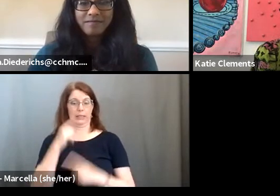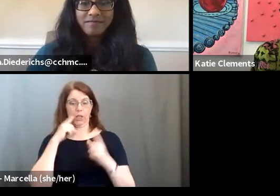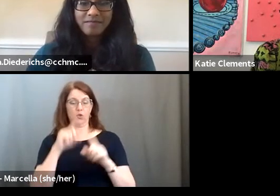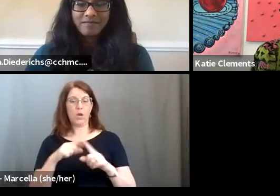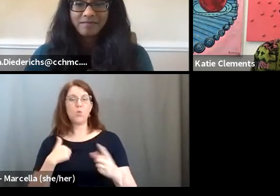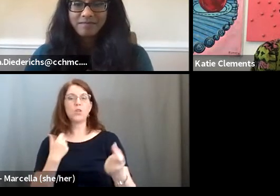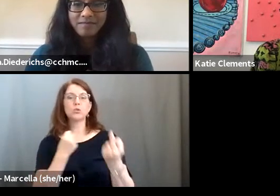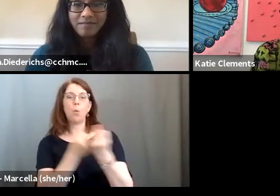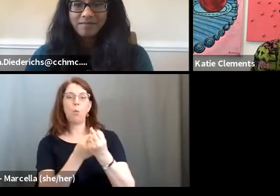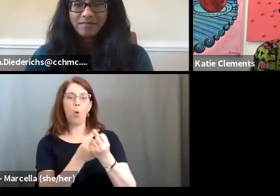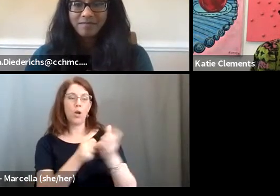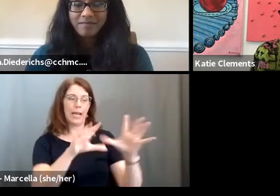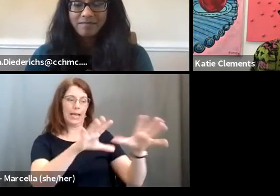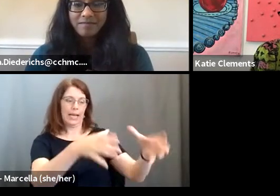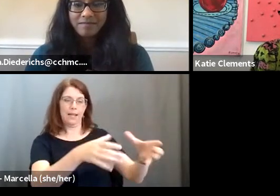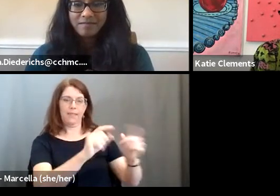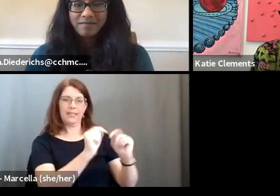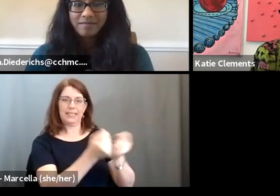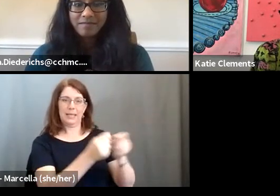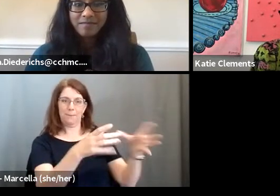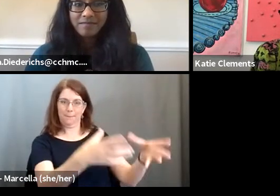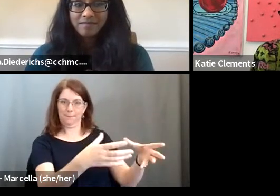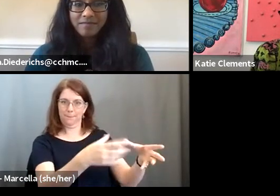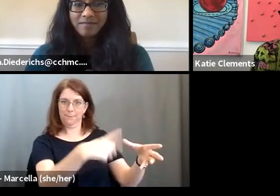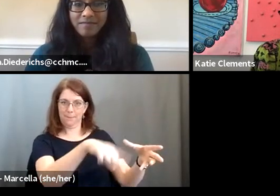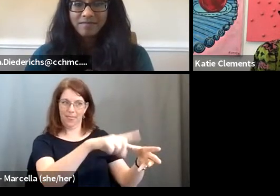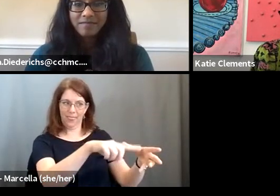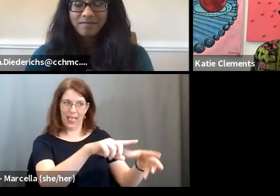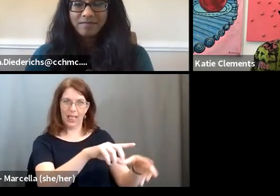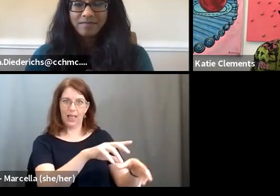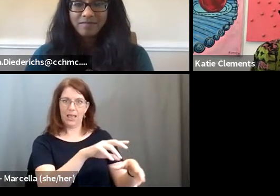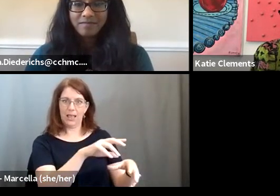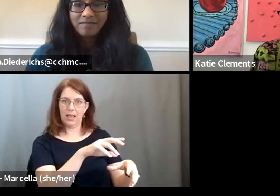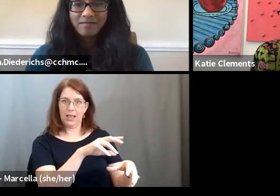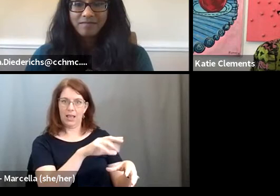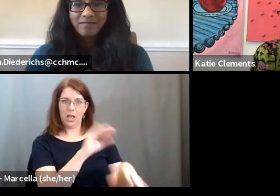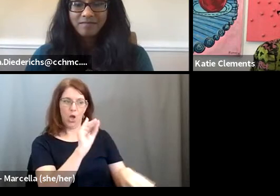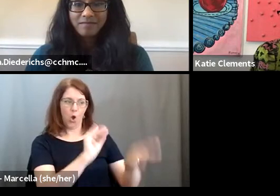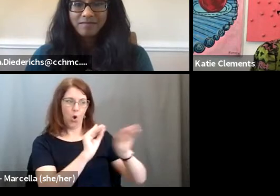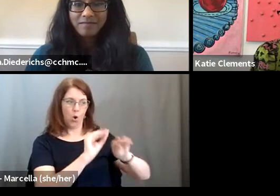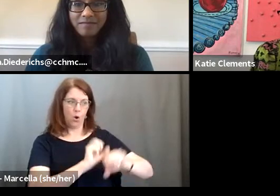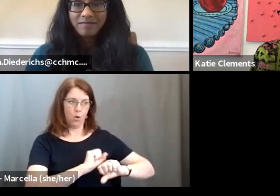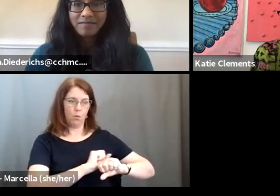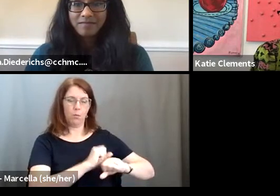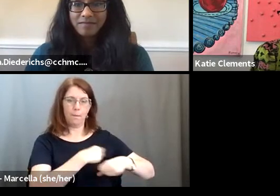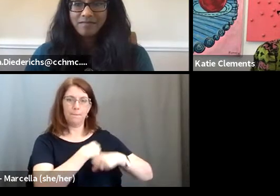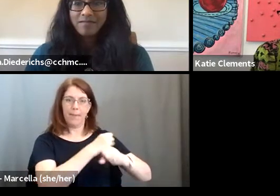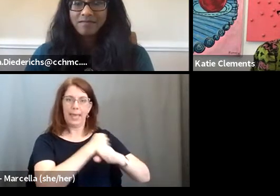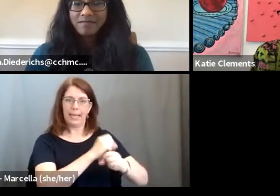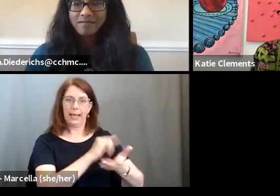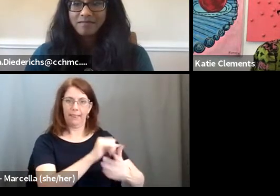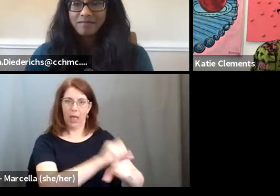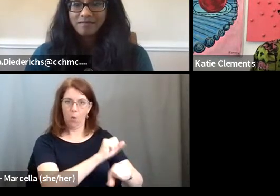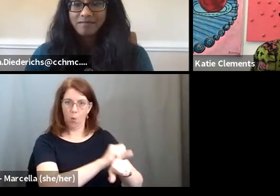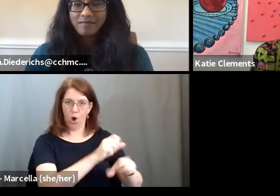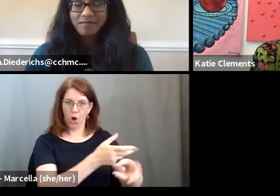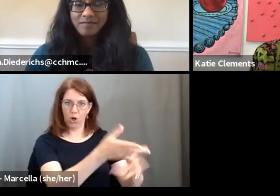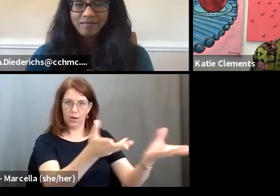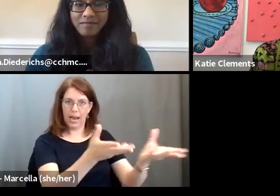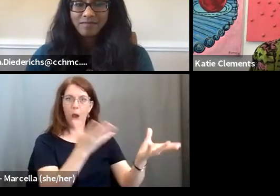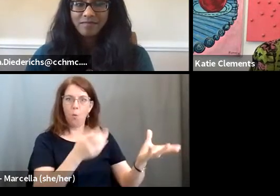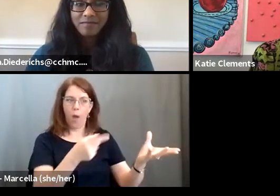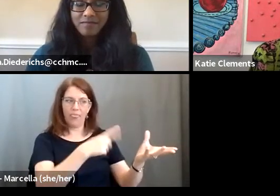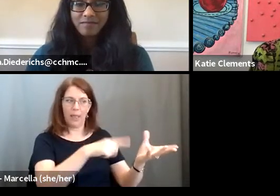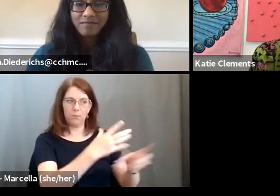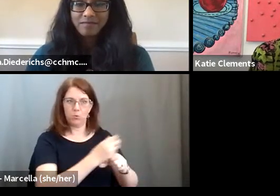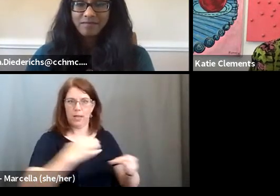supporting our team, you know, they're, they're the ones that are putting the work out and, and I want them to get the credit for it. You